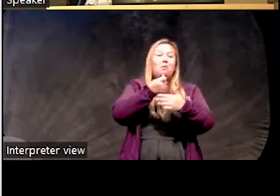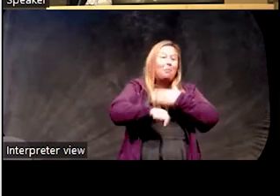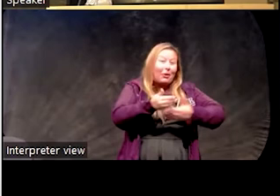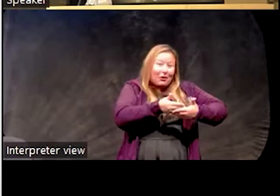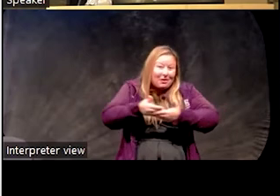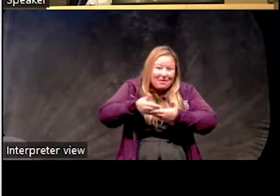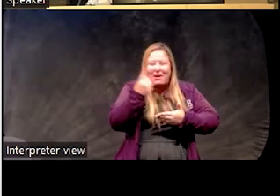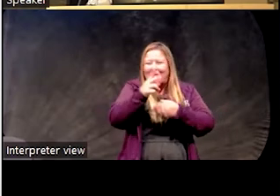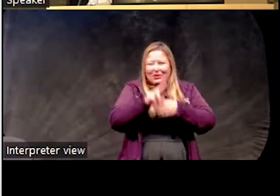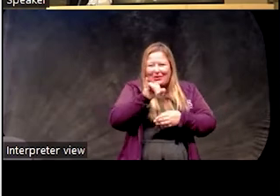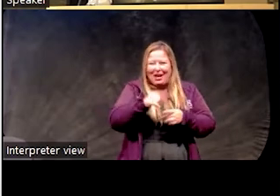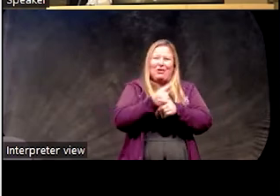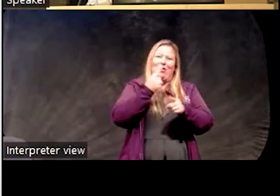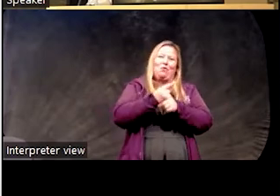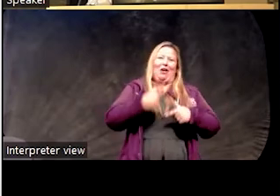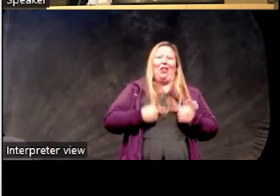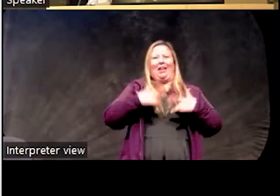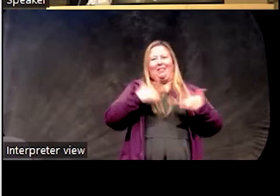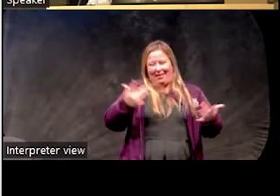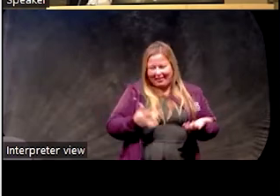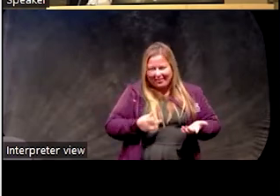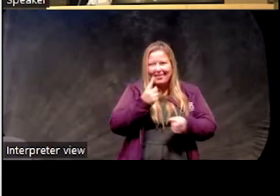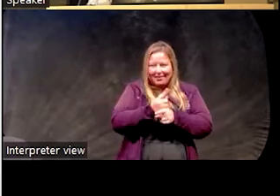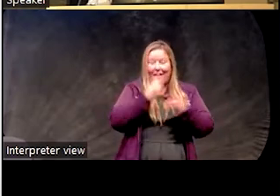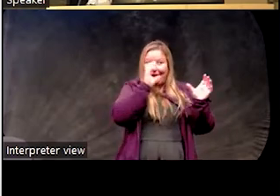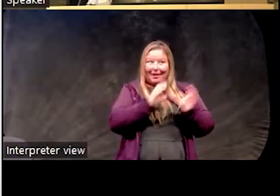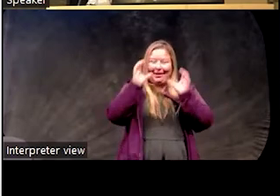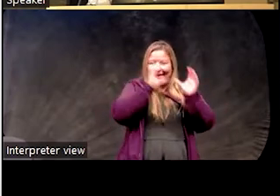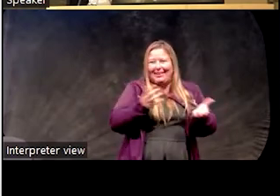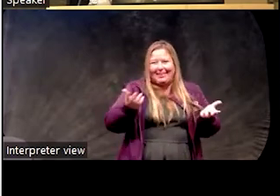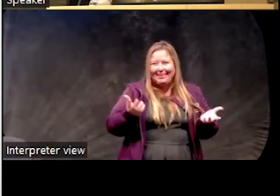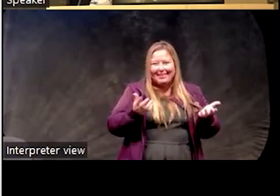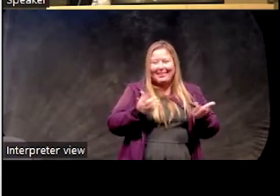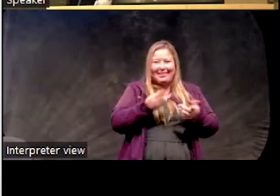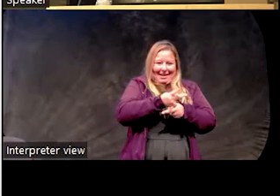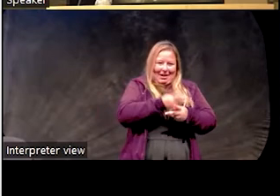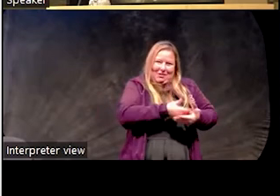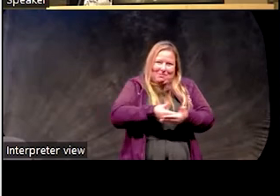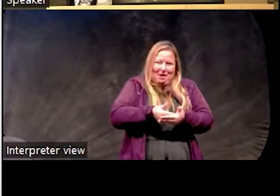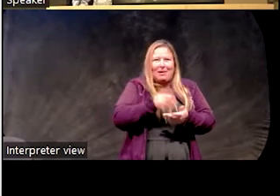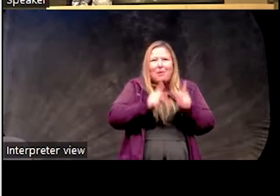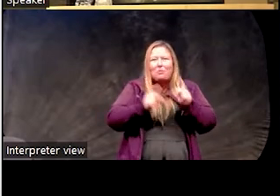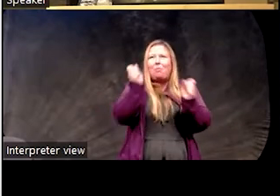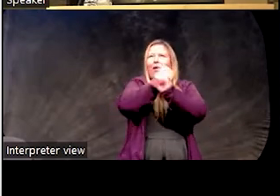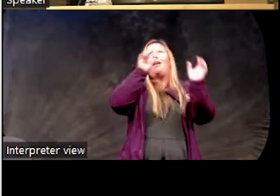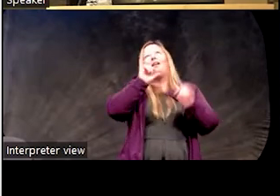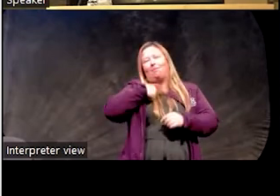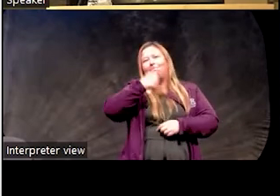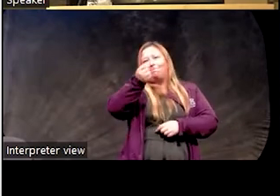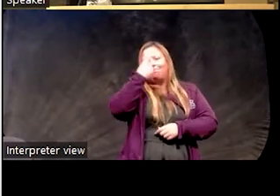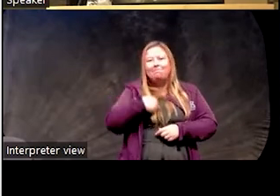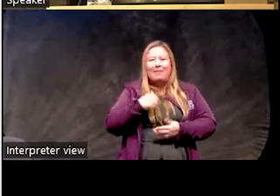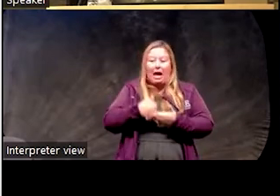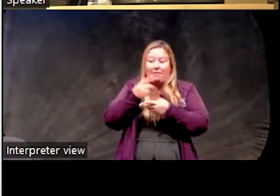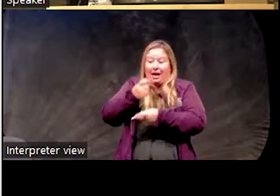of a baby is one I always use as an example, you know, for people who are having insomnia. Most people can relate to that. Either